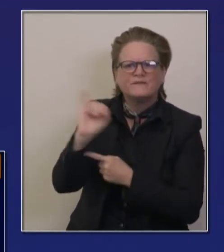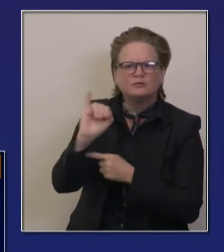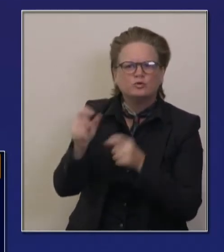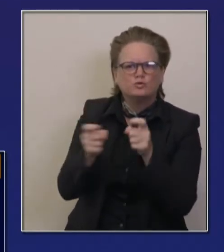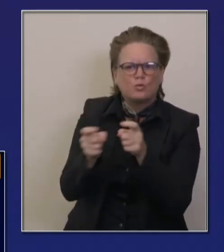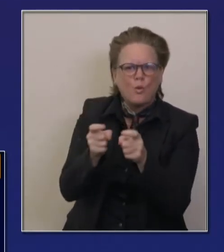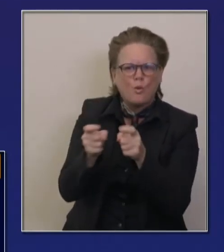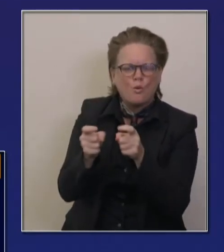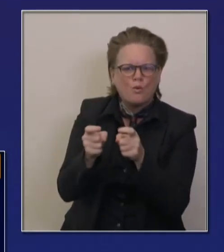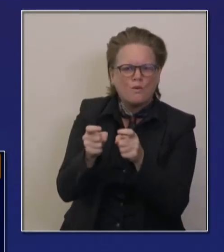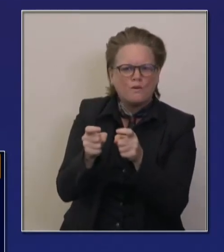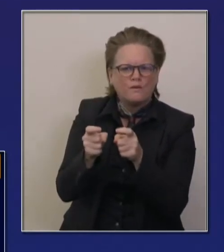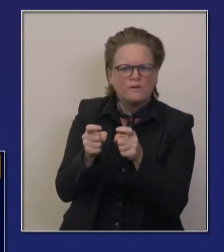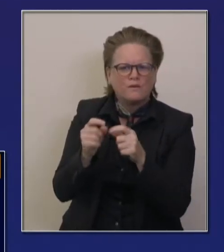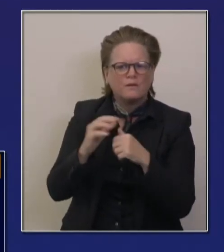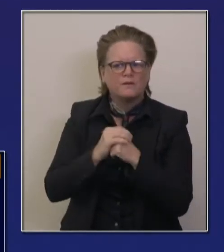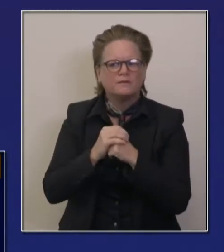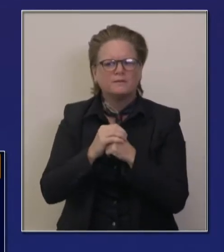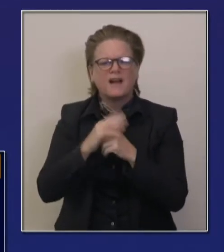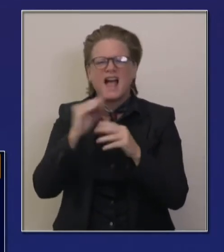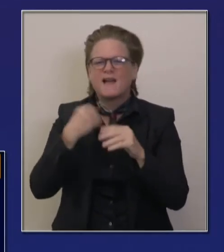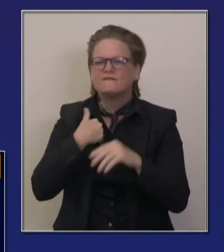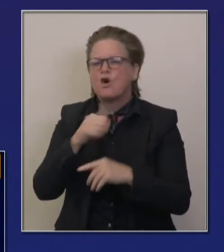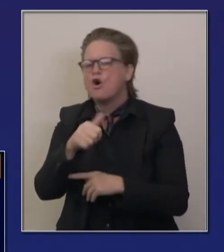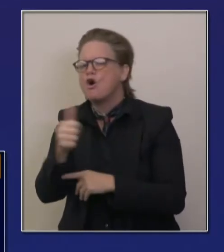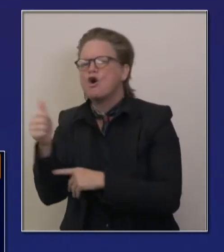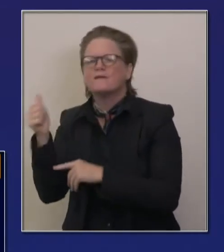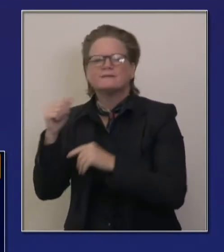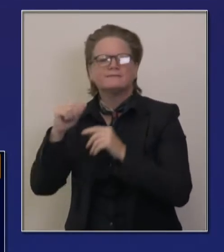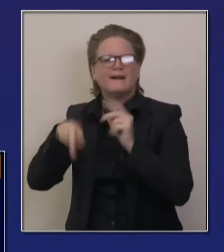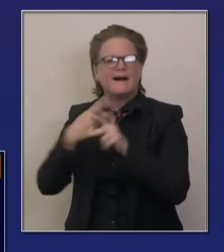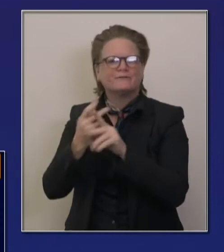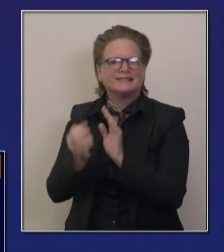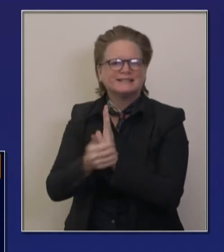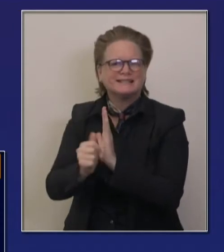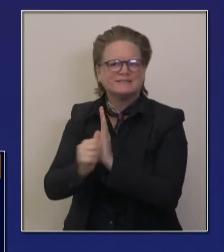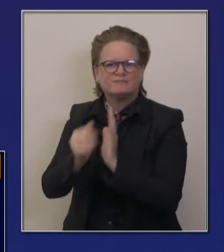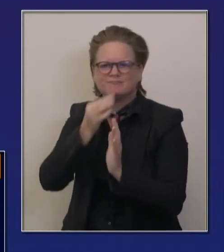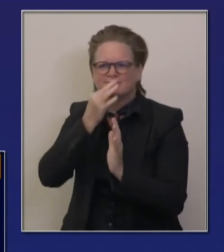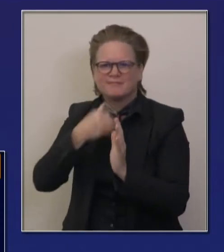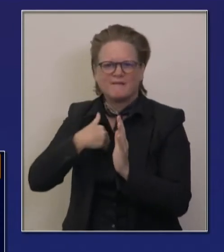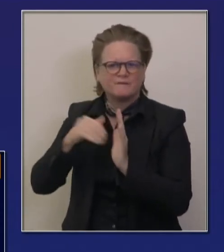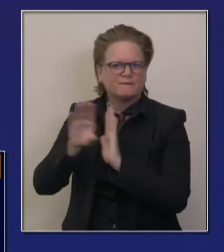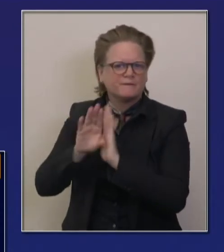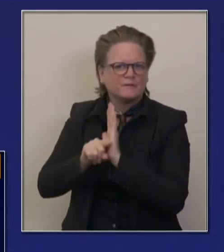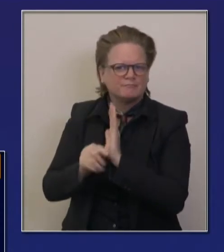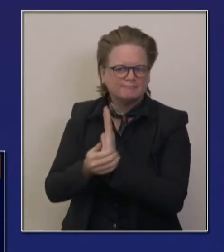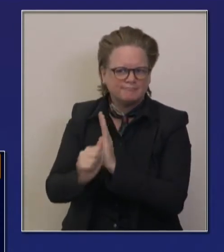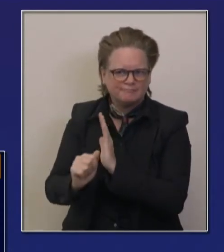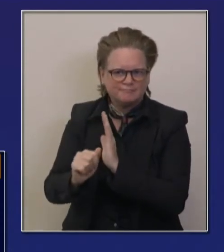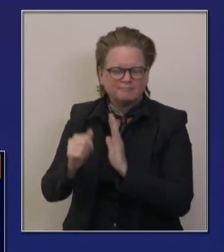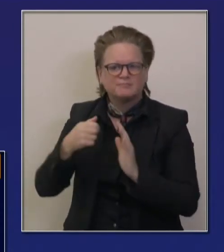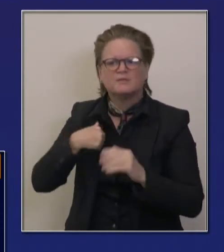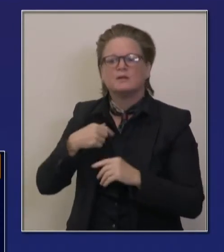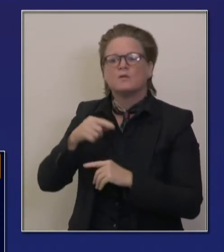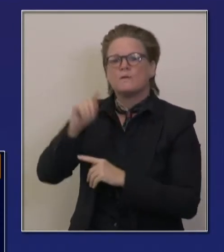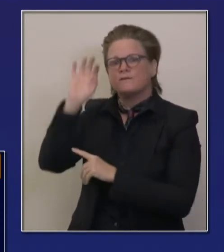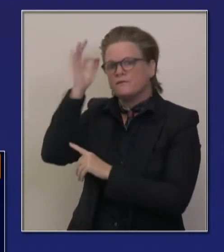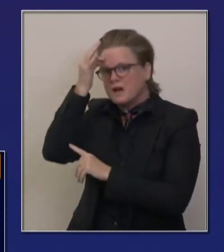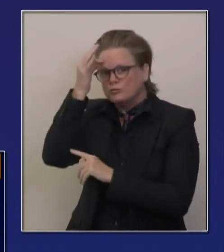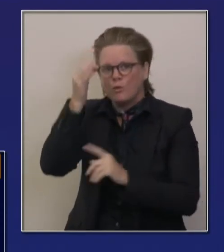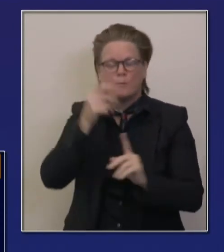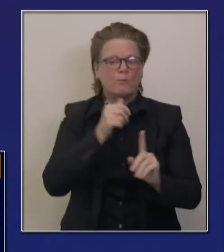full-time, part-time, but strike teams, multidisciplinary, federal, state, local, private, in terms of the contracting, but